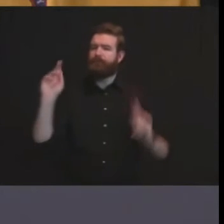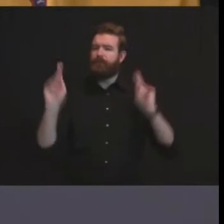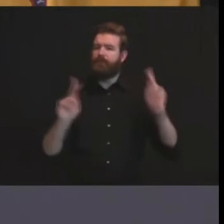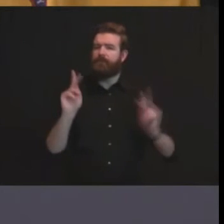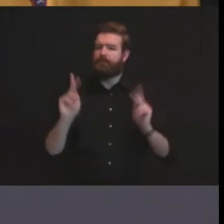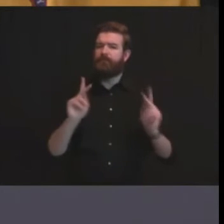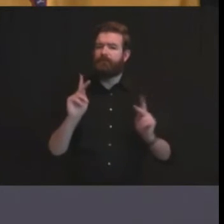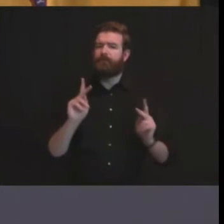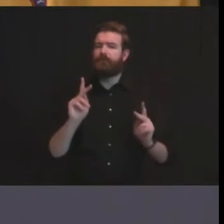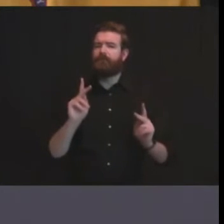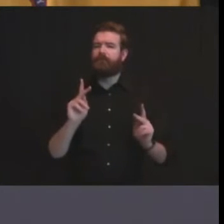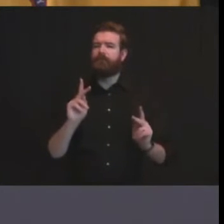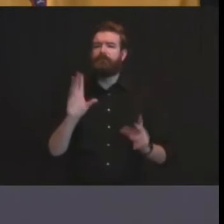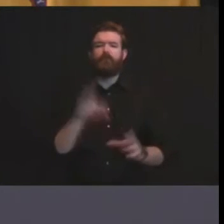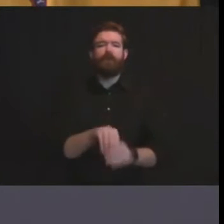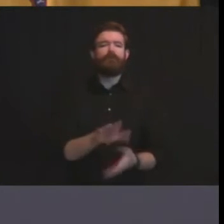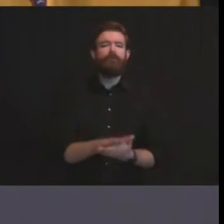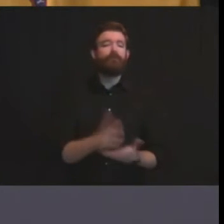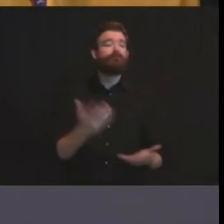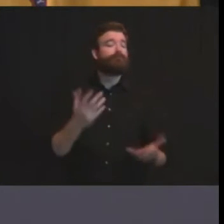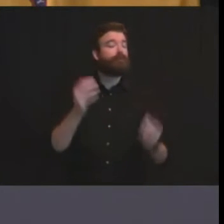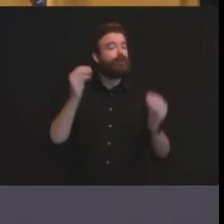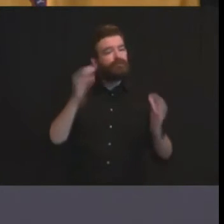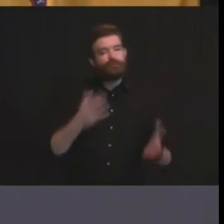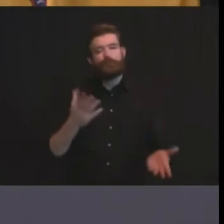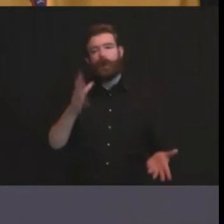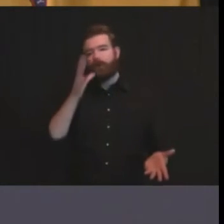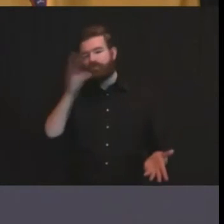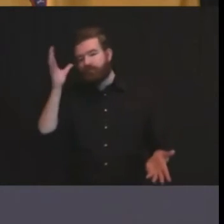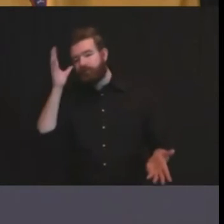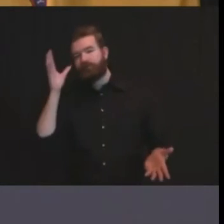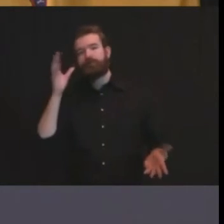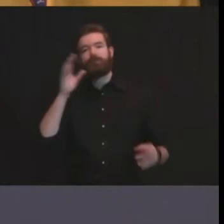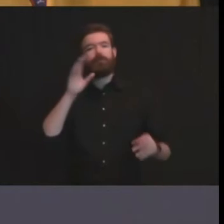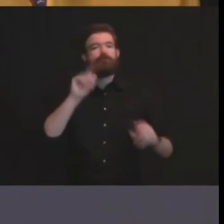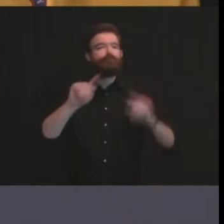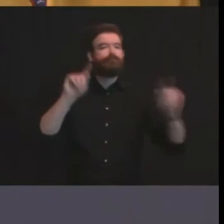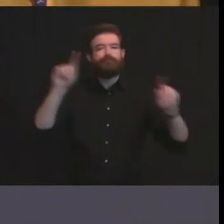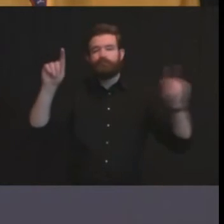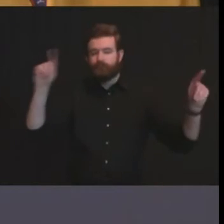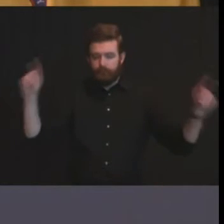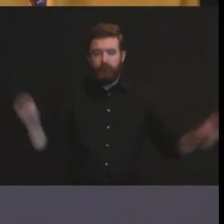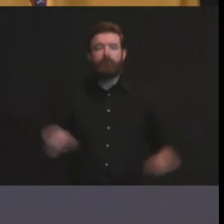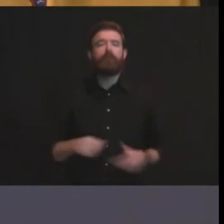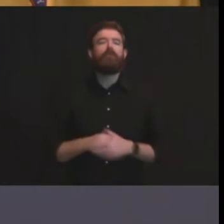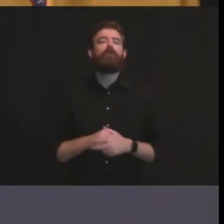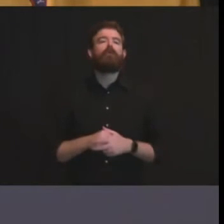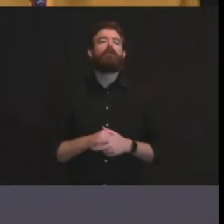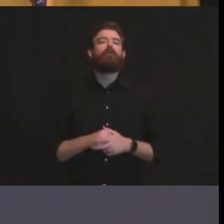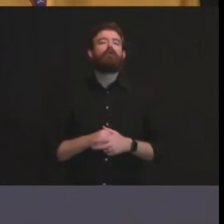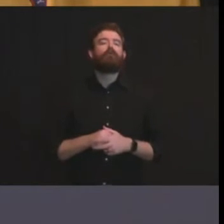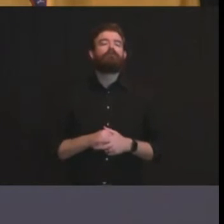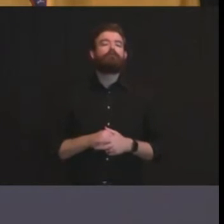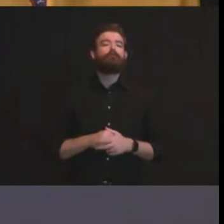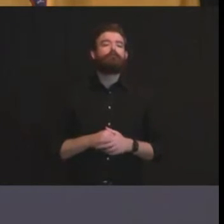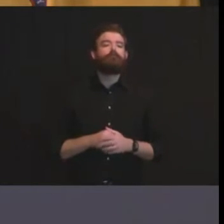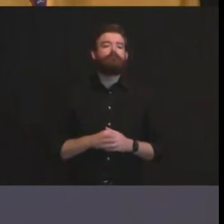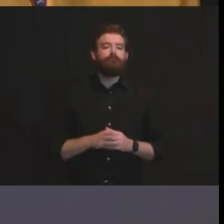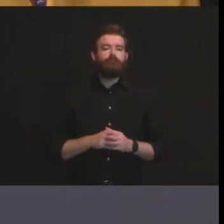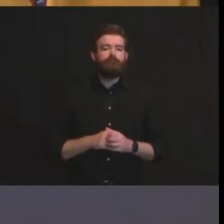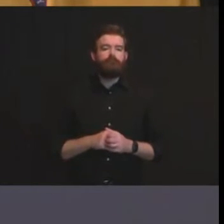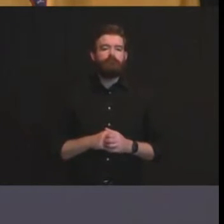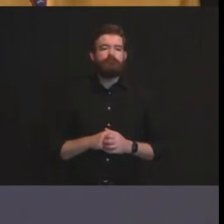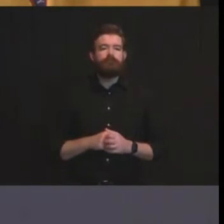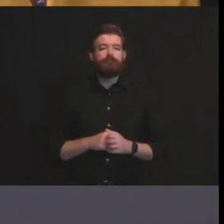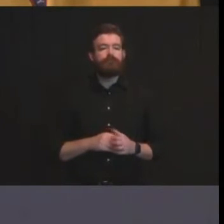and i think a lot of people are coming to this conclusion that it's an easier riddle for the sort of the pre-k up through eighth grade than it is for the high school